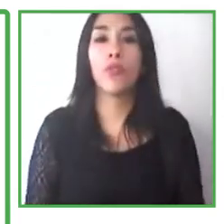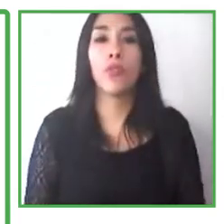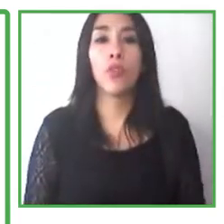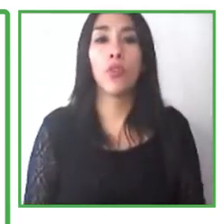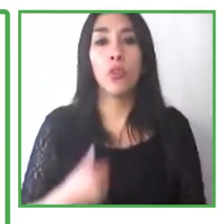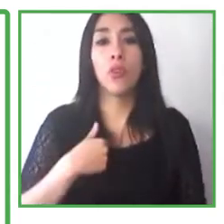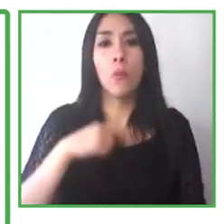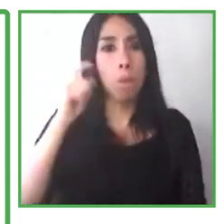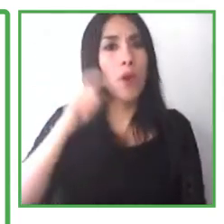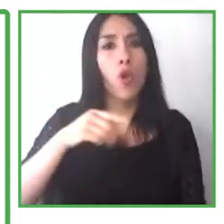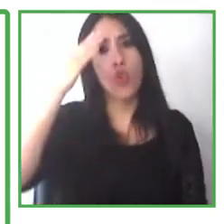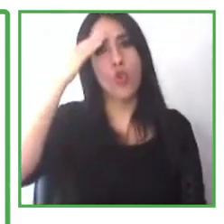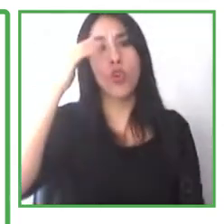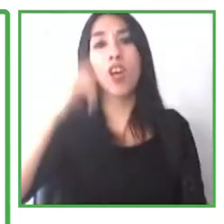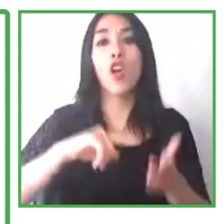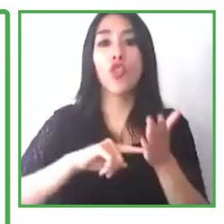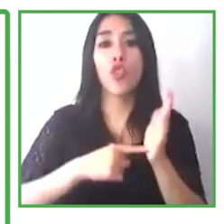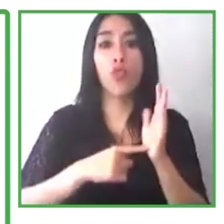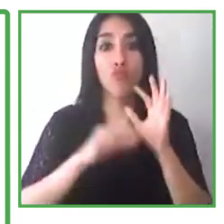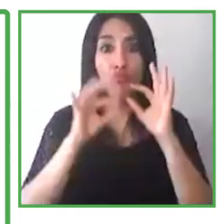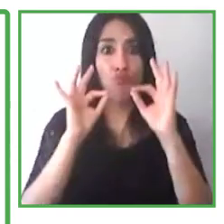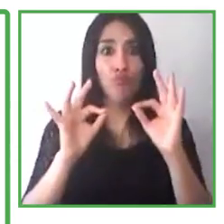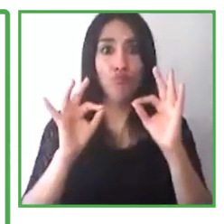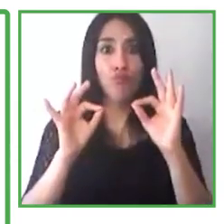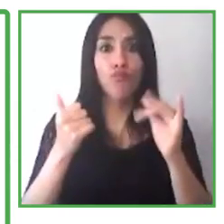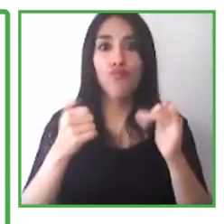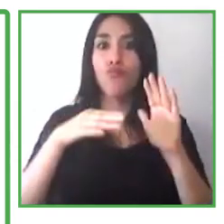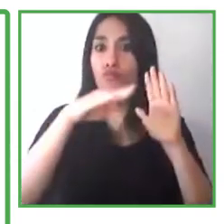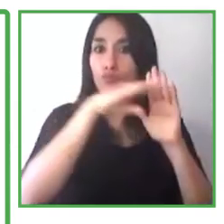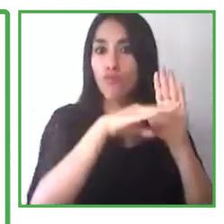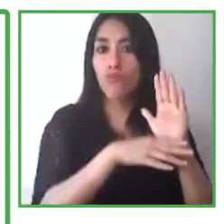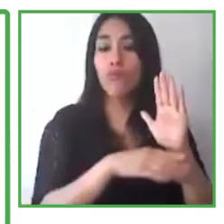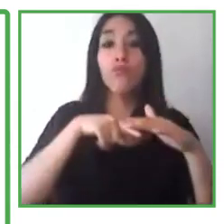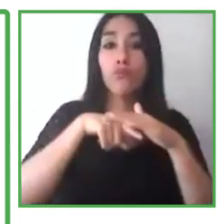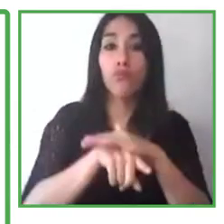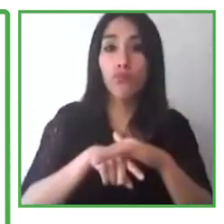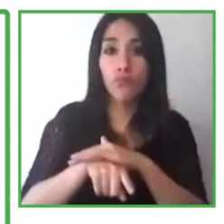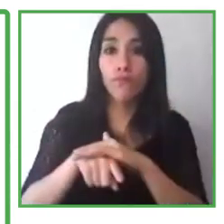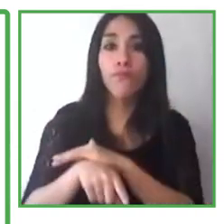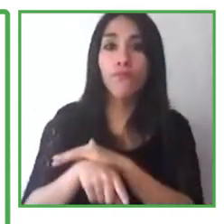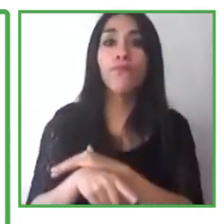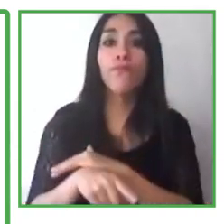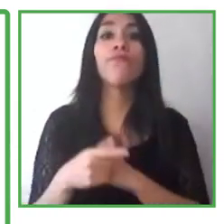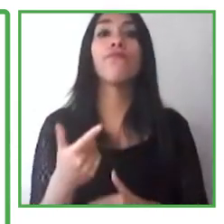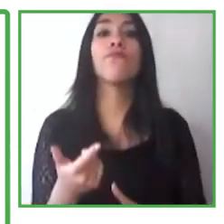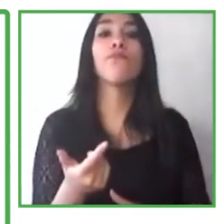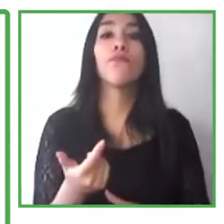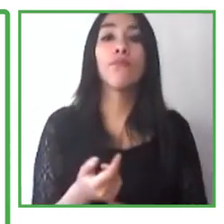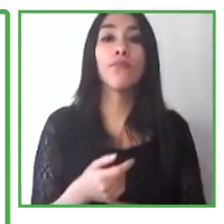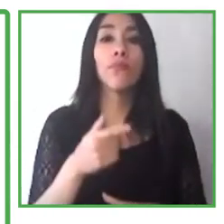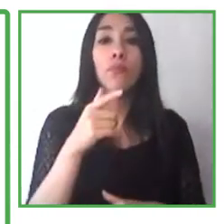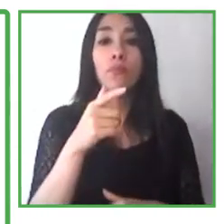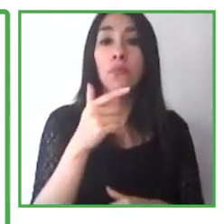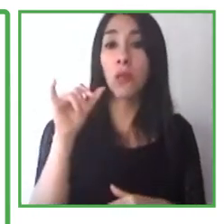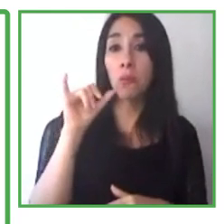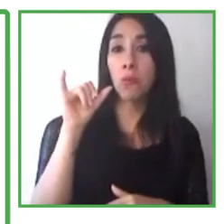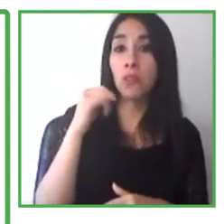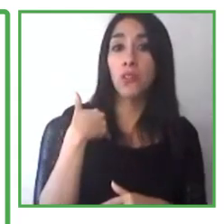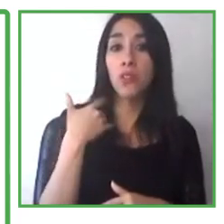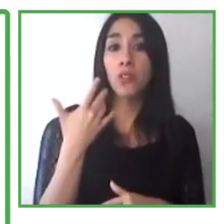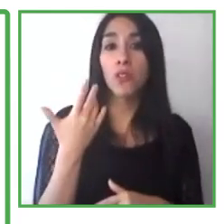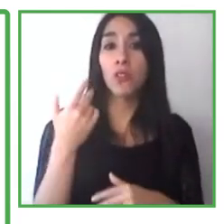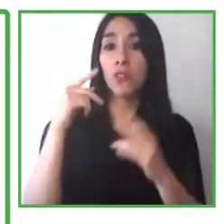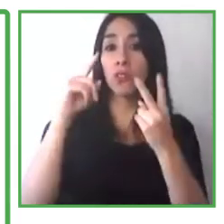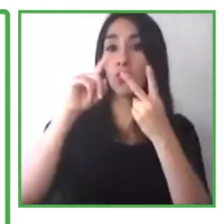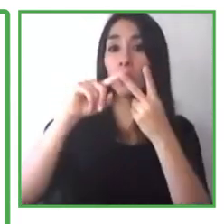In terms of accommodation, this is the second A, we really recommend to put in place